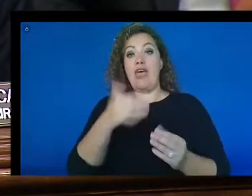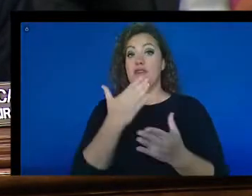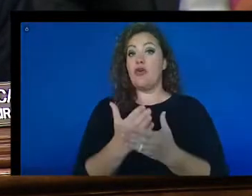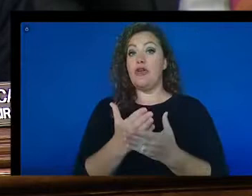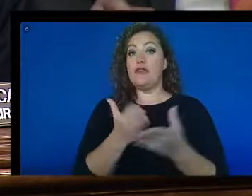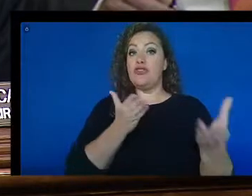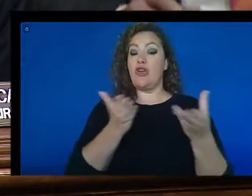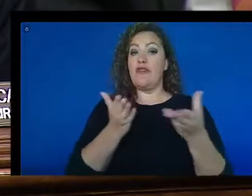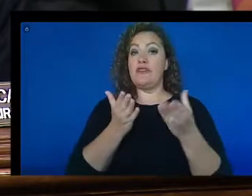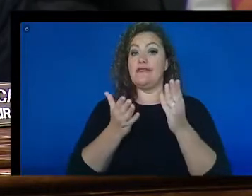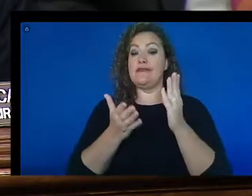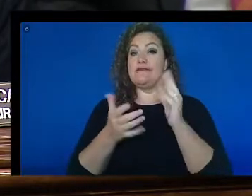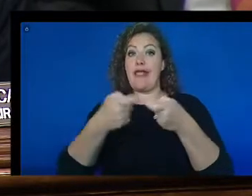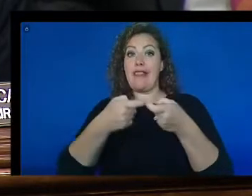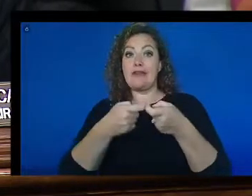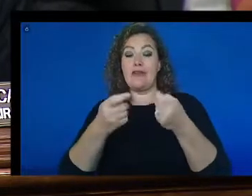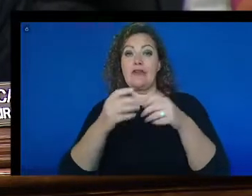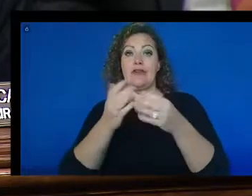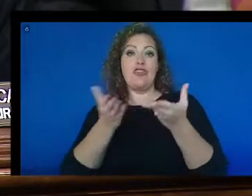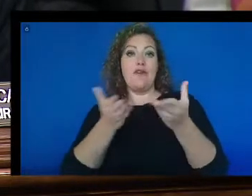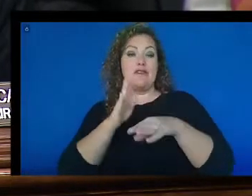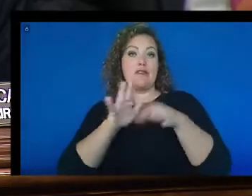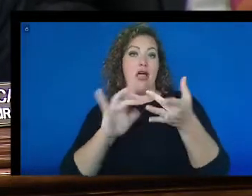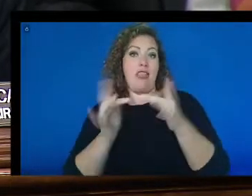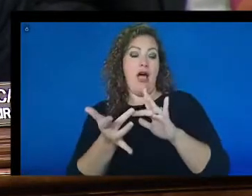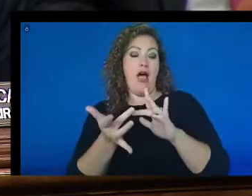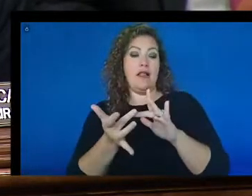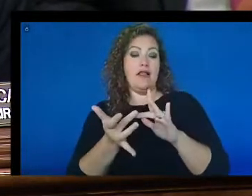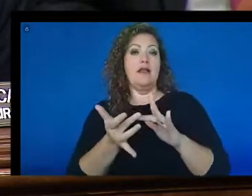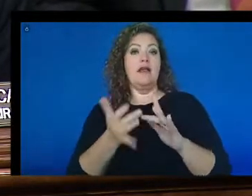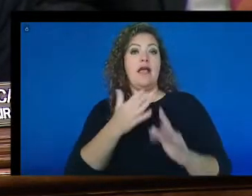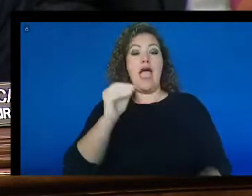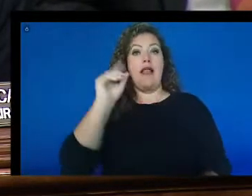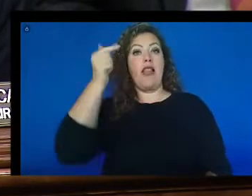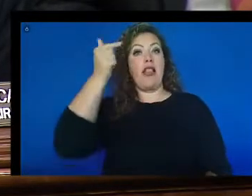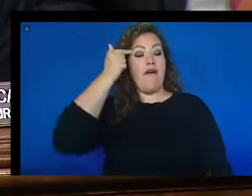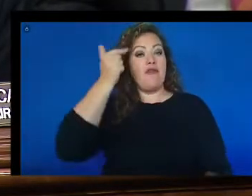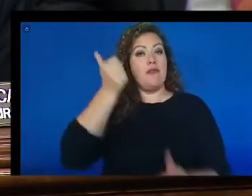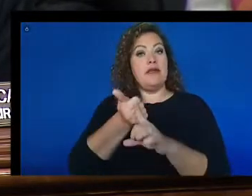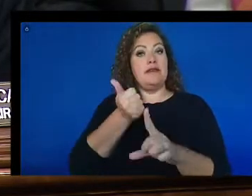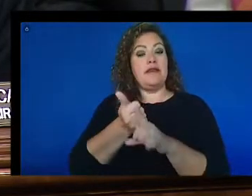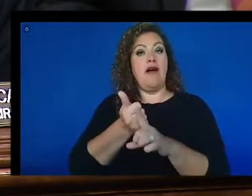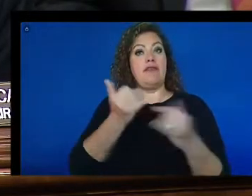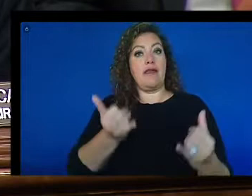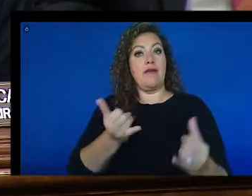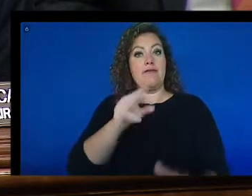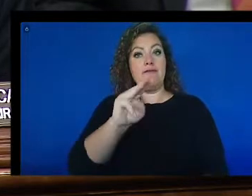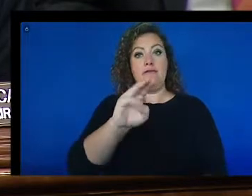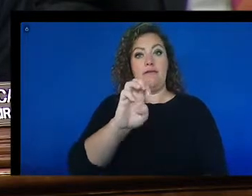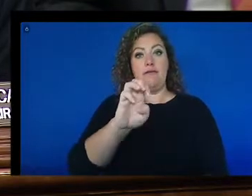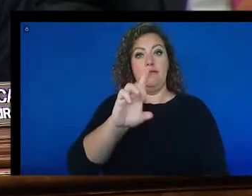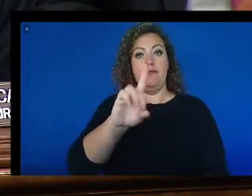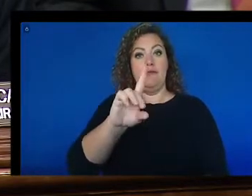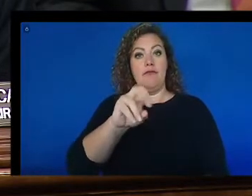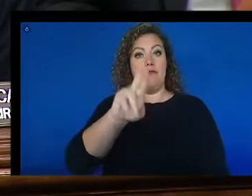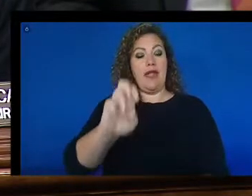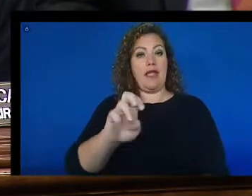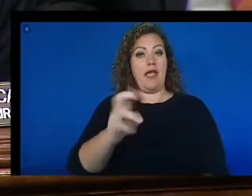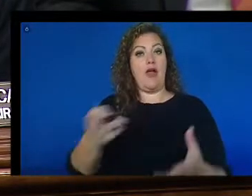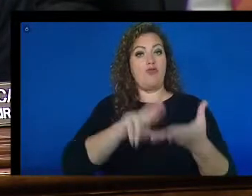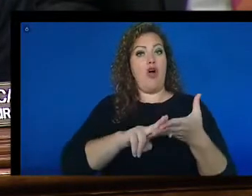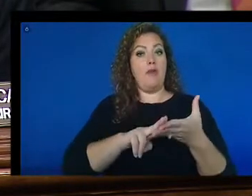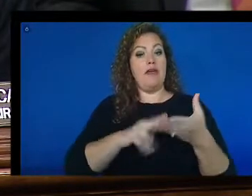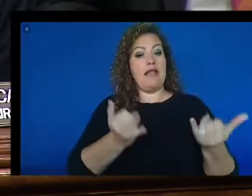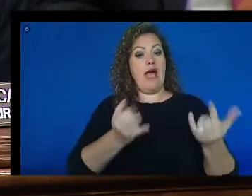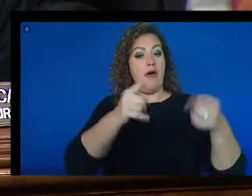The critical benefits from the federal government, such as Medicare enrollment, now primarily take place online. Can you